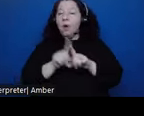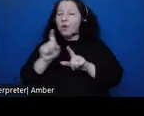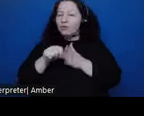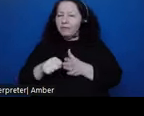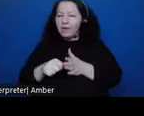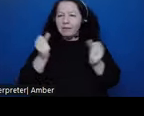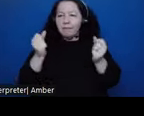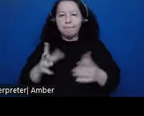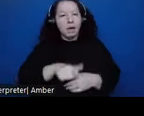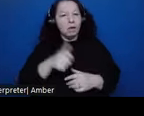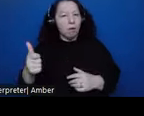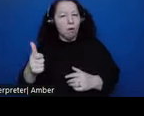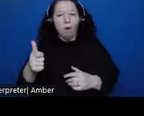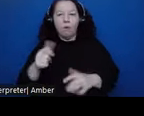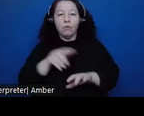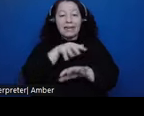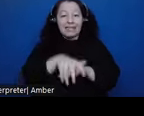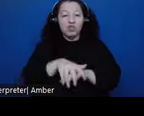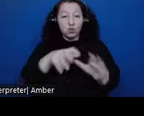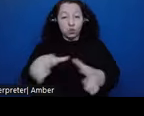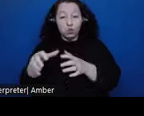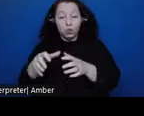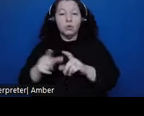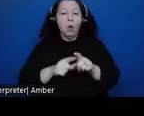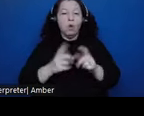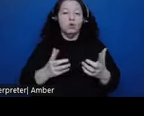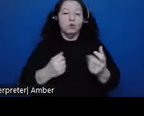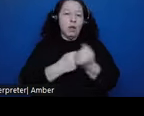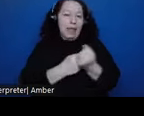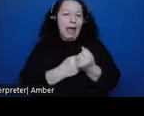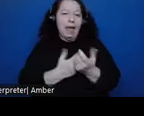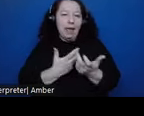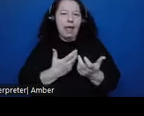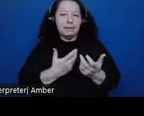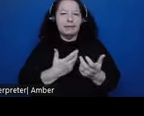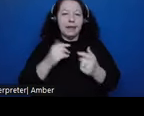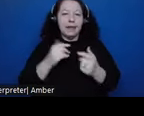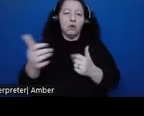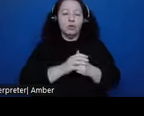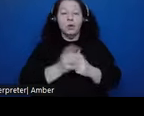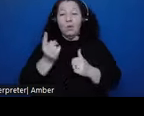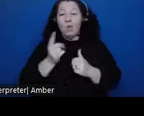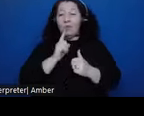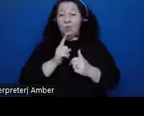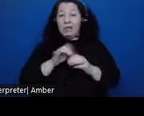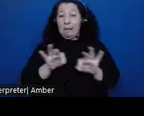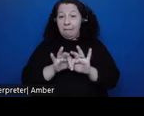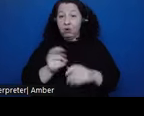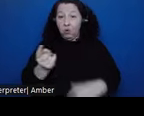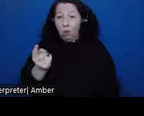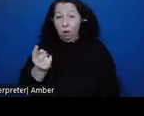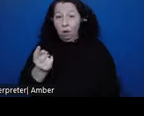other indigenous groups who allied themselves eventually. And one of the real major ones were the